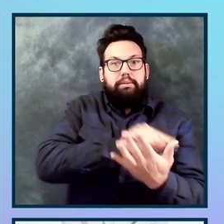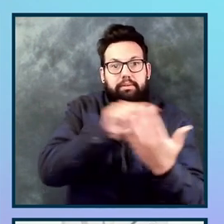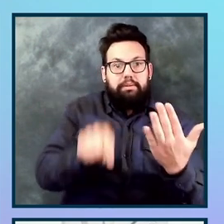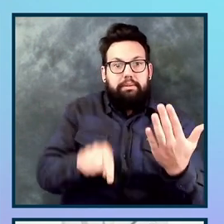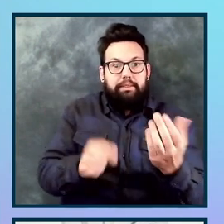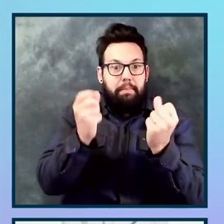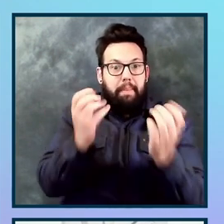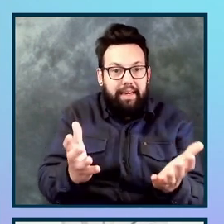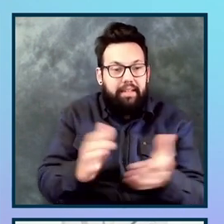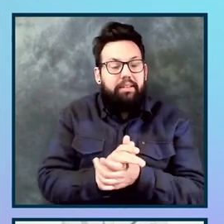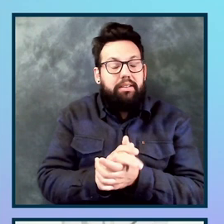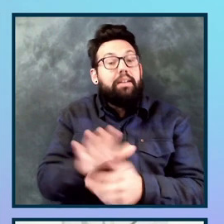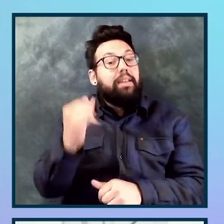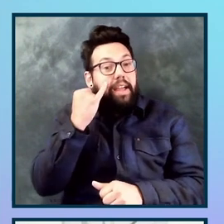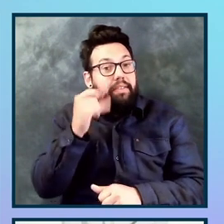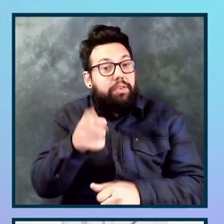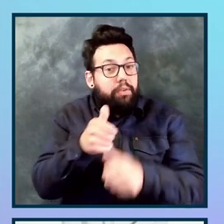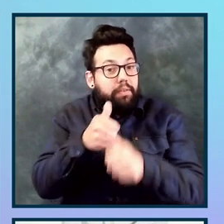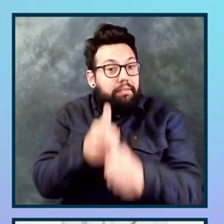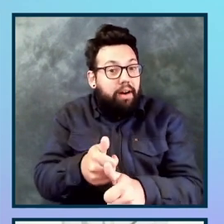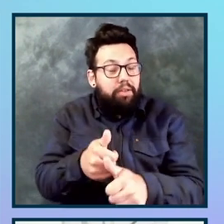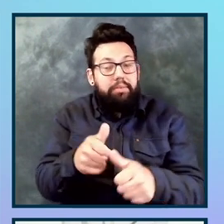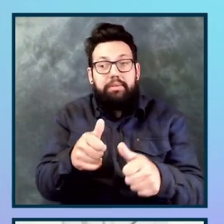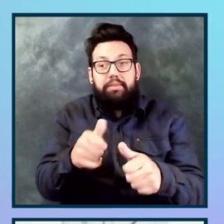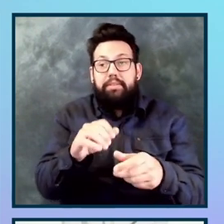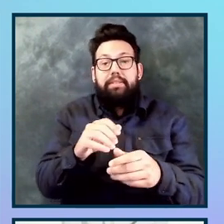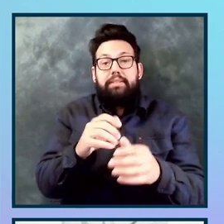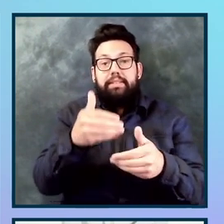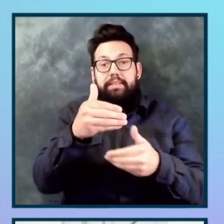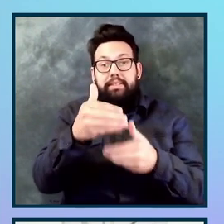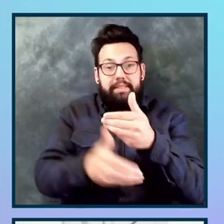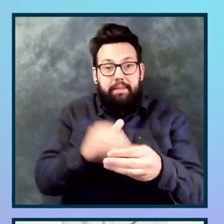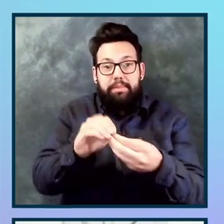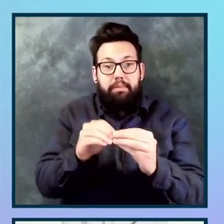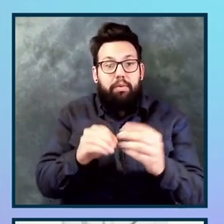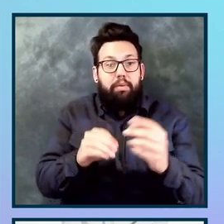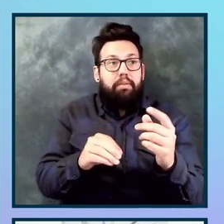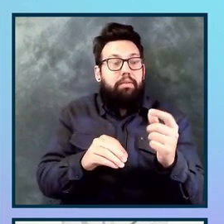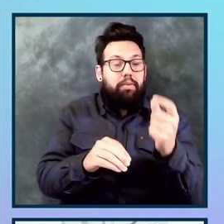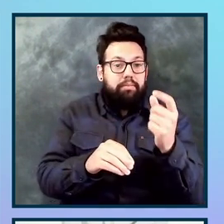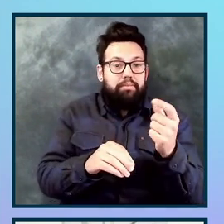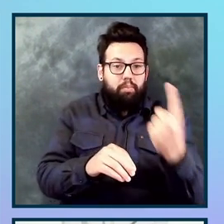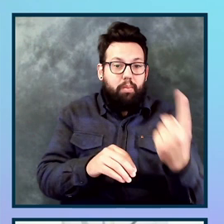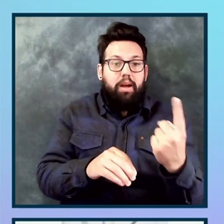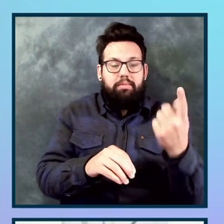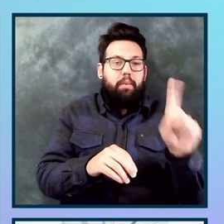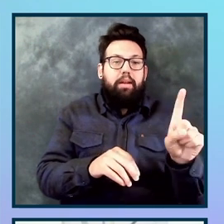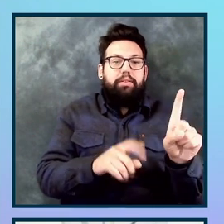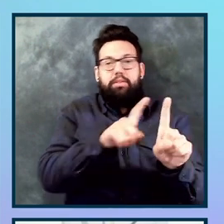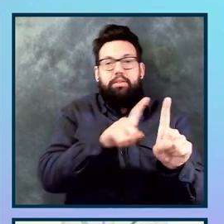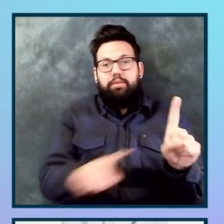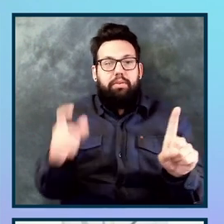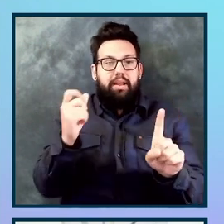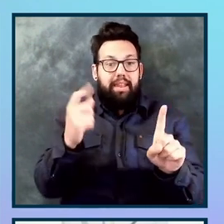followed steps one through 11, you definitely will not and should not find anything